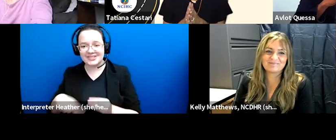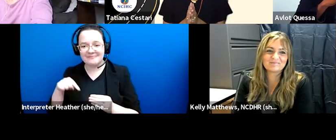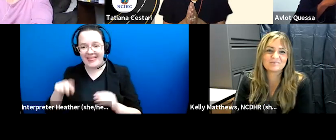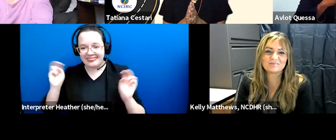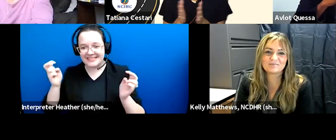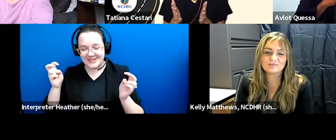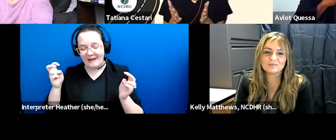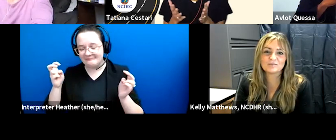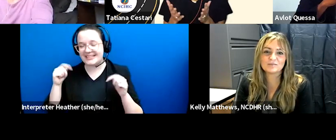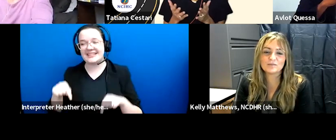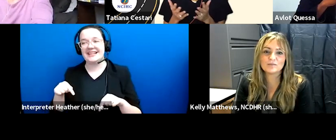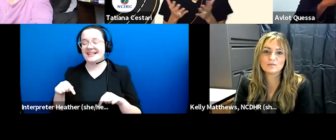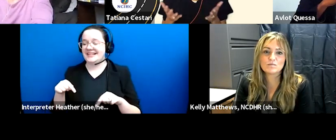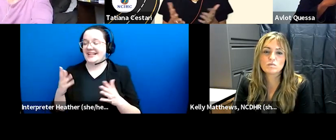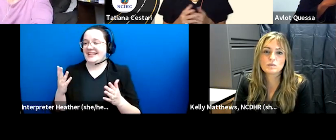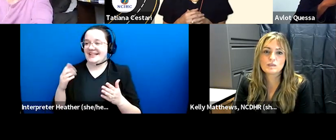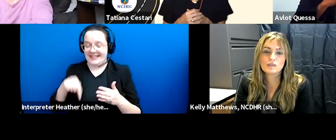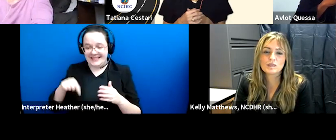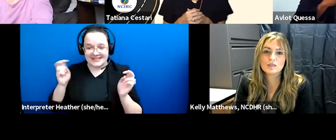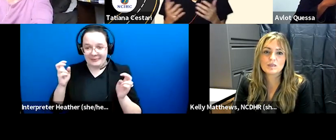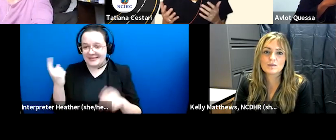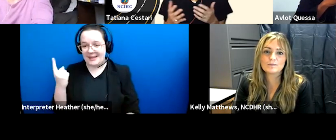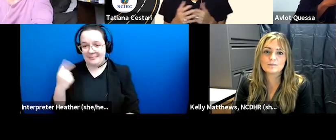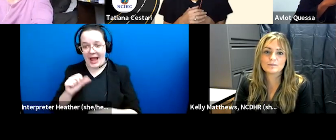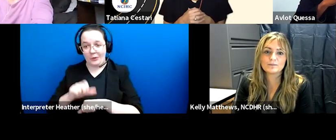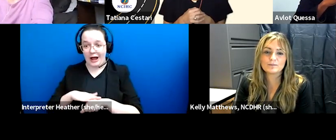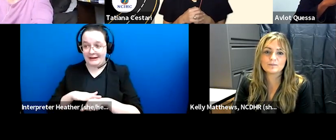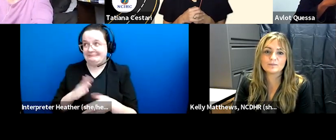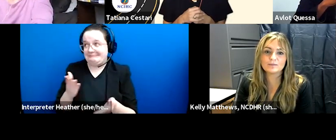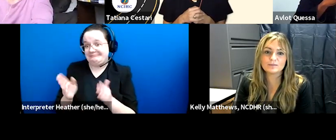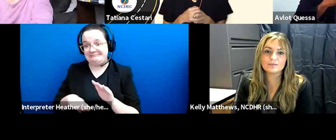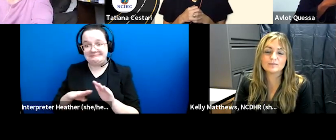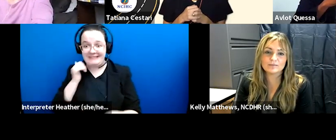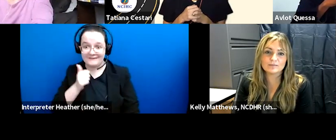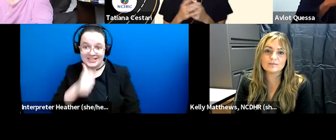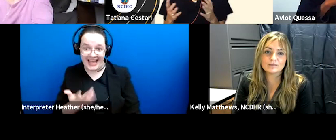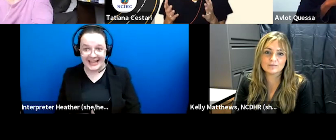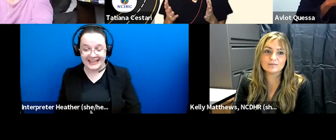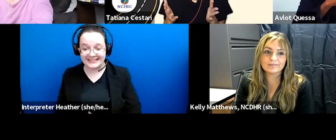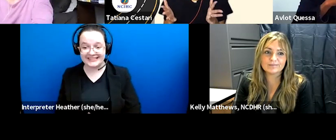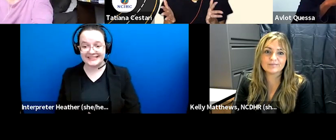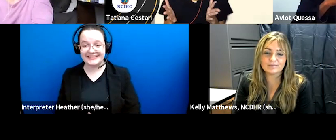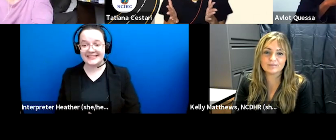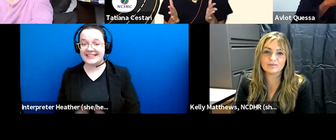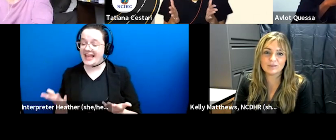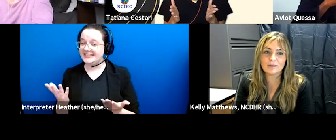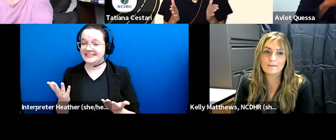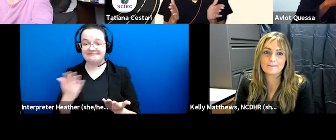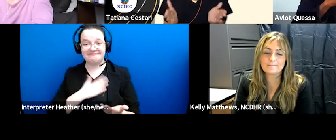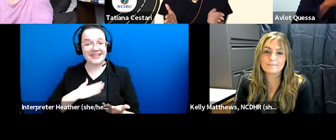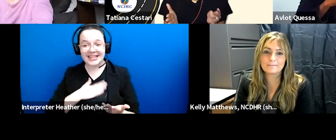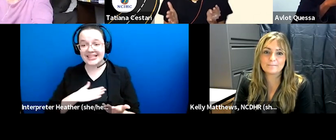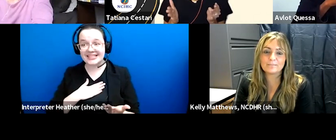something i do or i i work on almost every day and um please uh